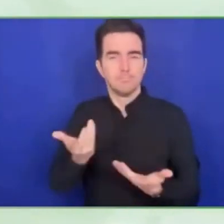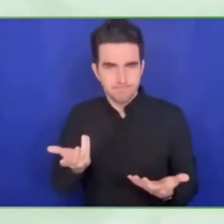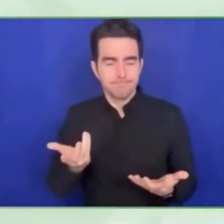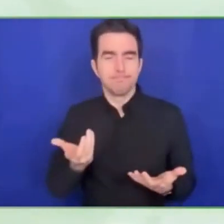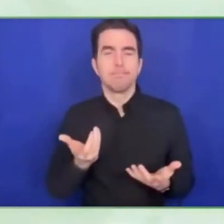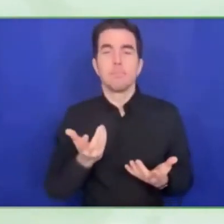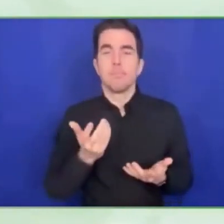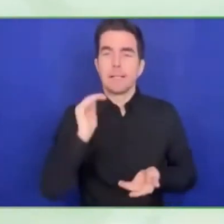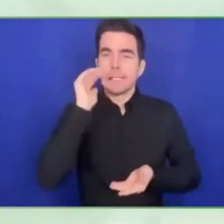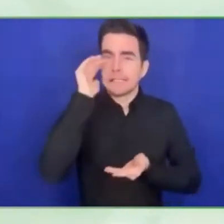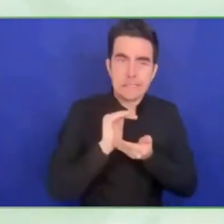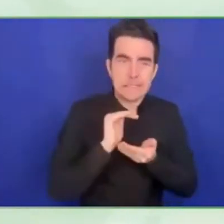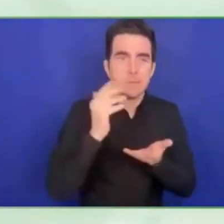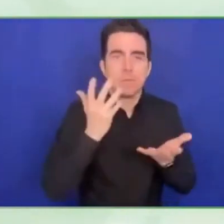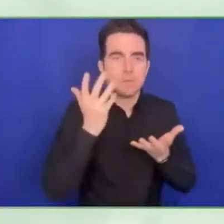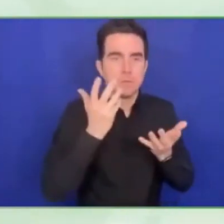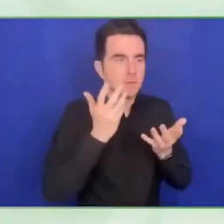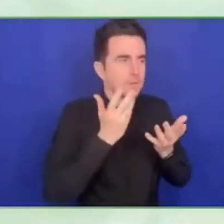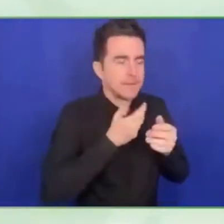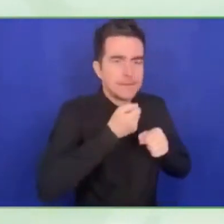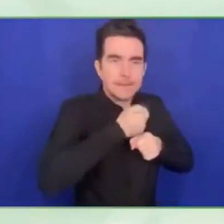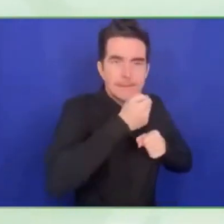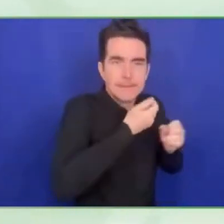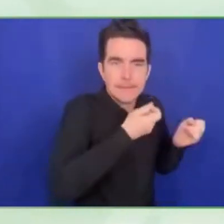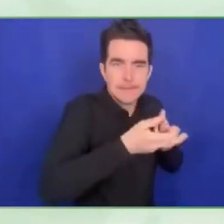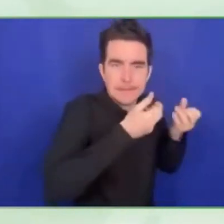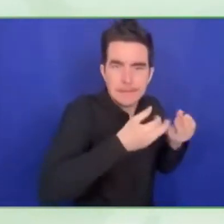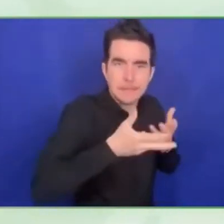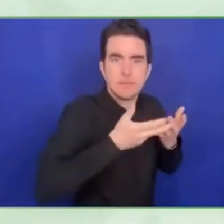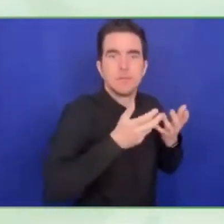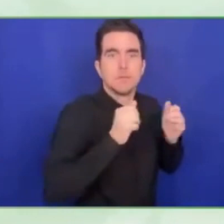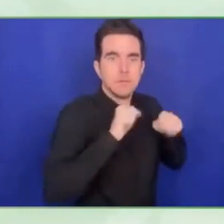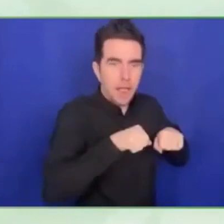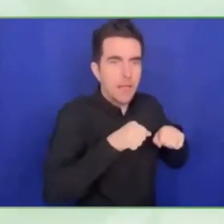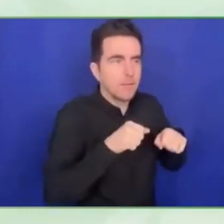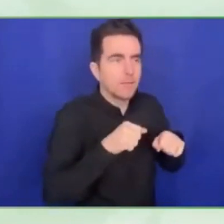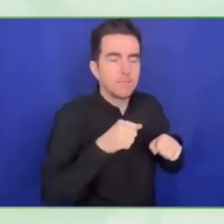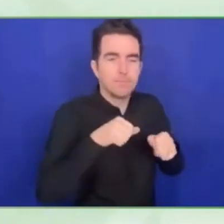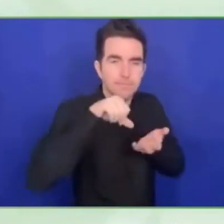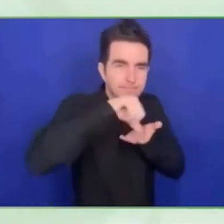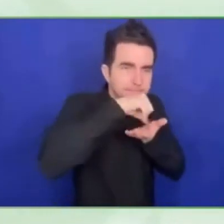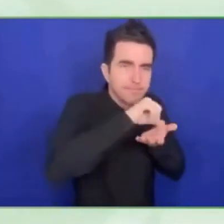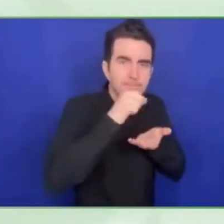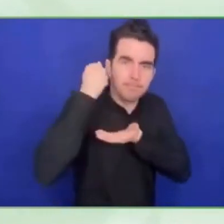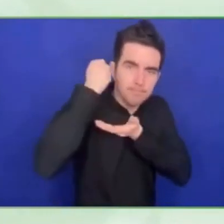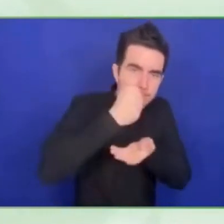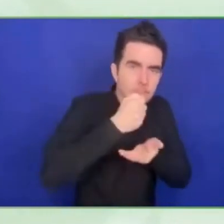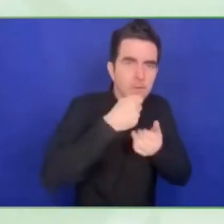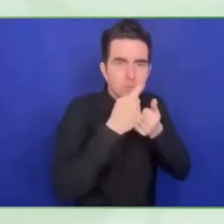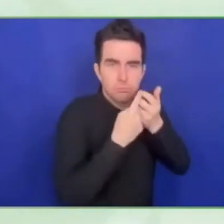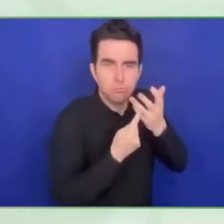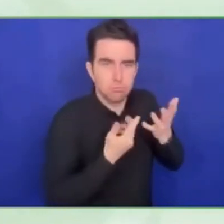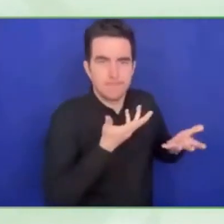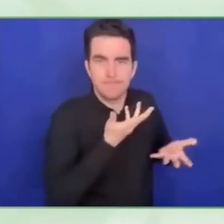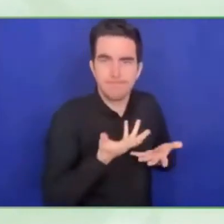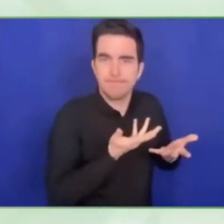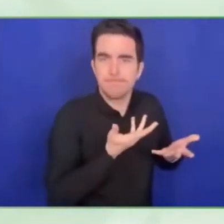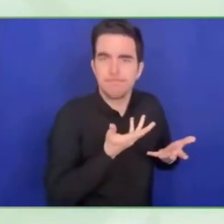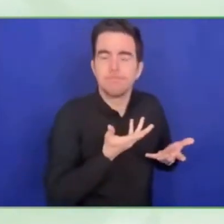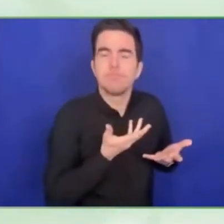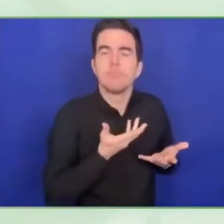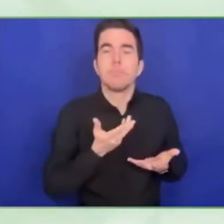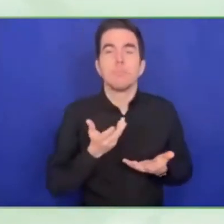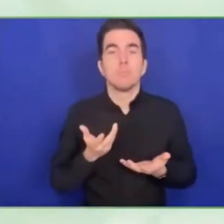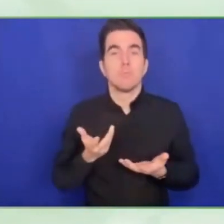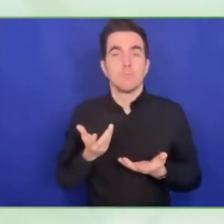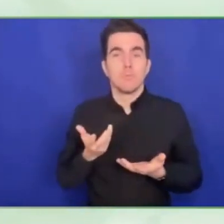will be speaking about this in a panel tomorrow. But I want to finish by saying this. This is the time to turn on